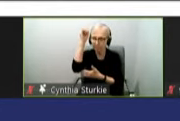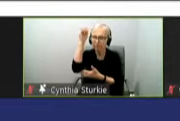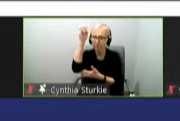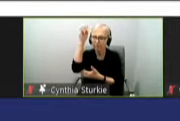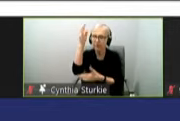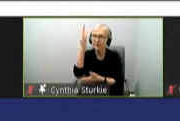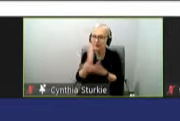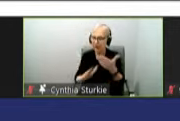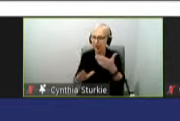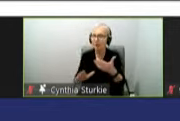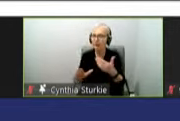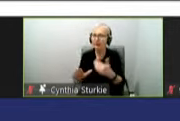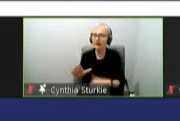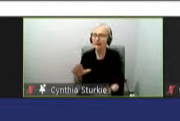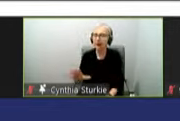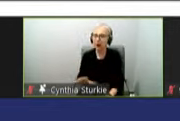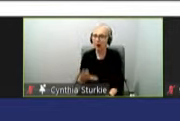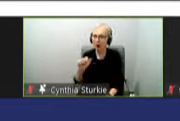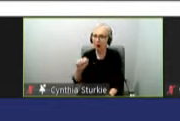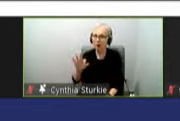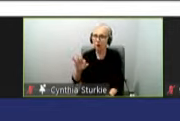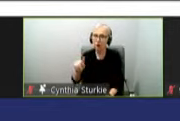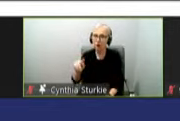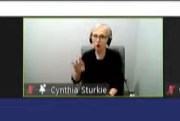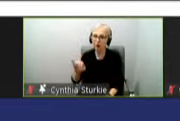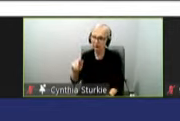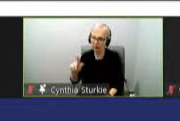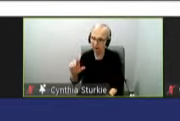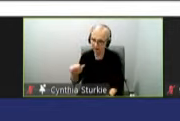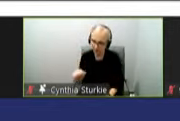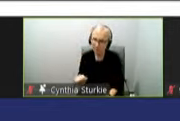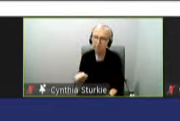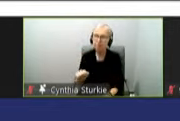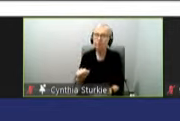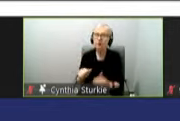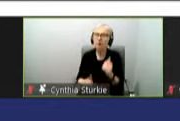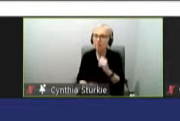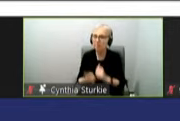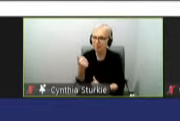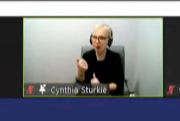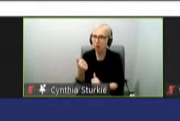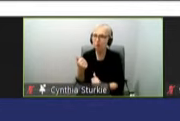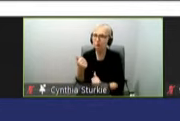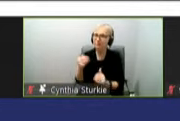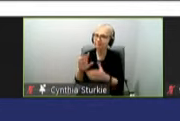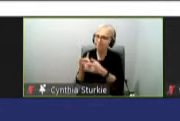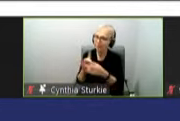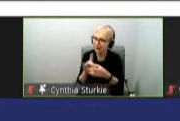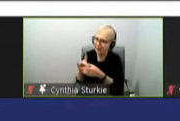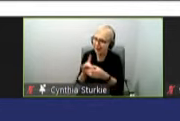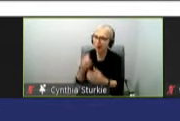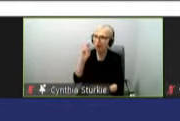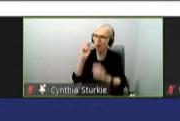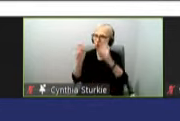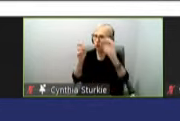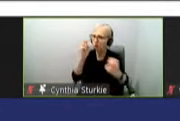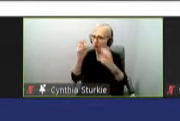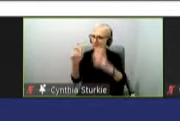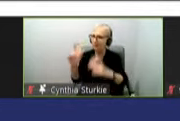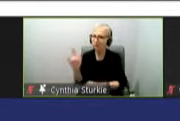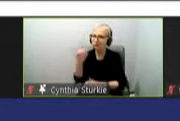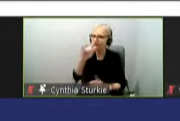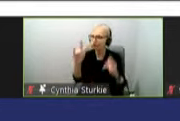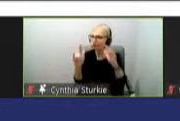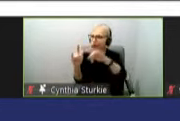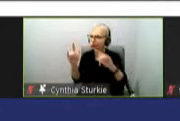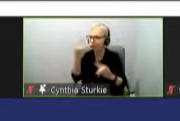in Australia. So at this point, there really are cases that are mostly related to travel at this point across the globe with most of the